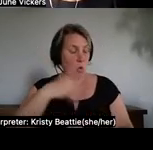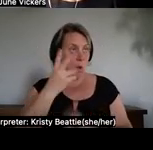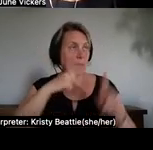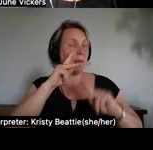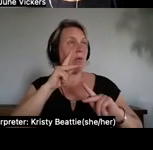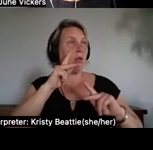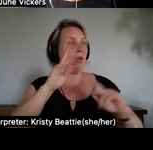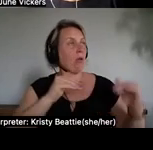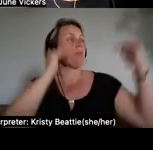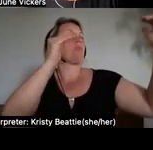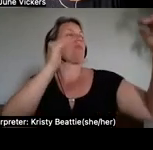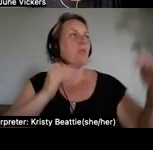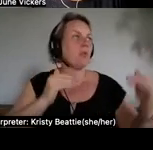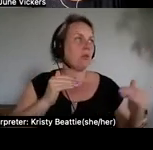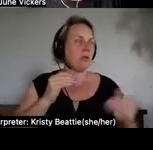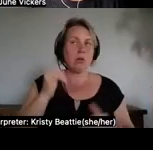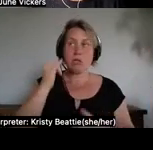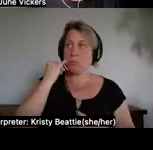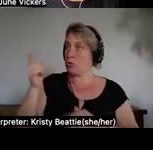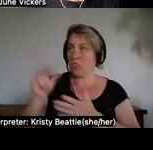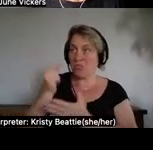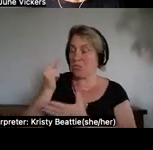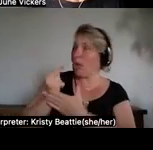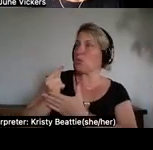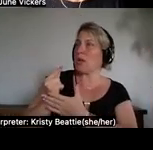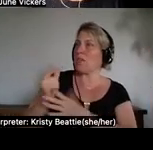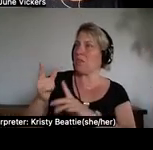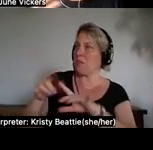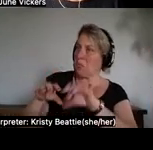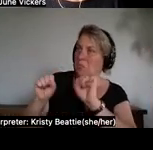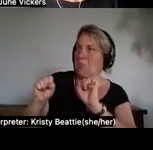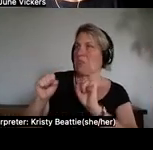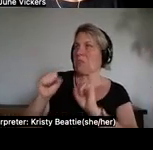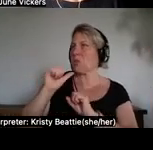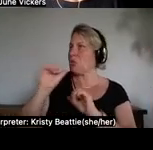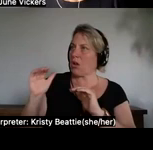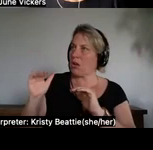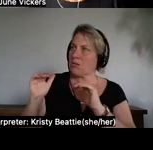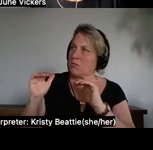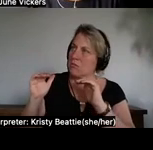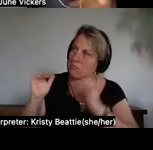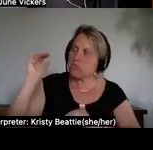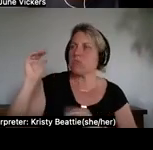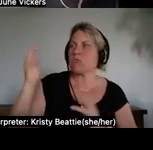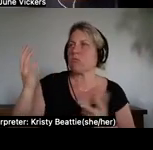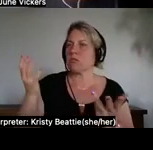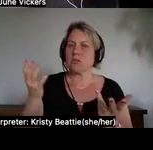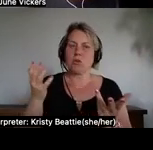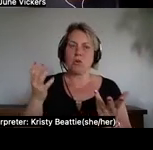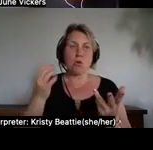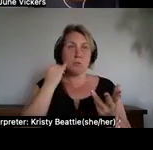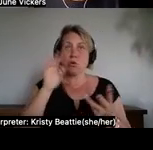haven't graduated as inferior or alcoholics or those struggling with addiction whatever